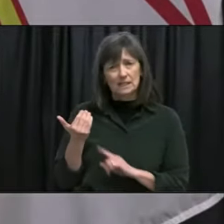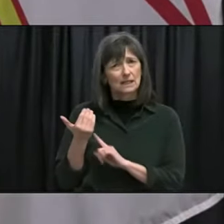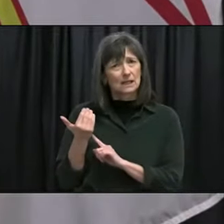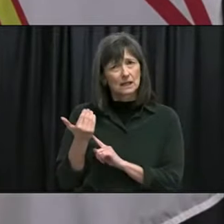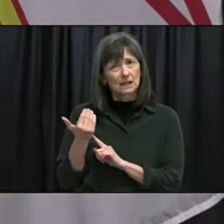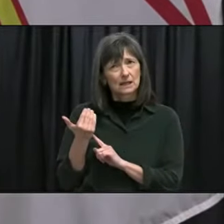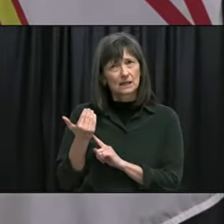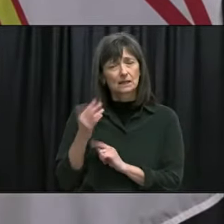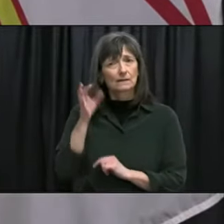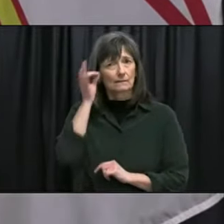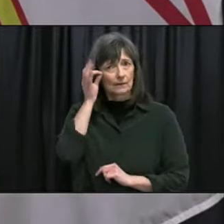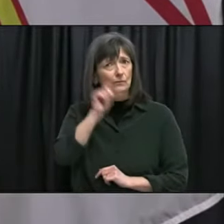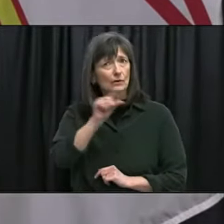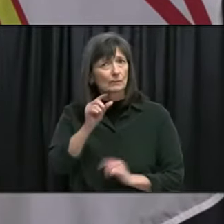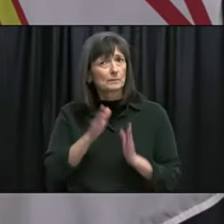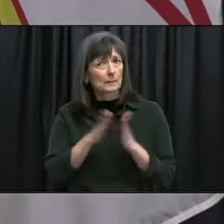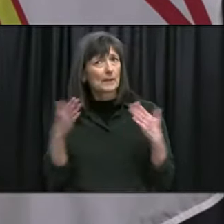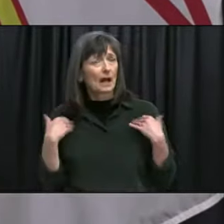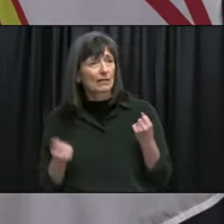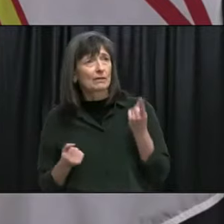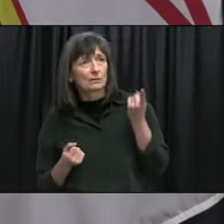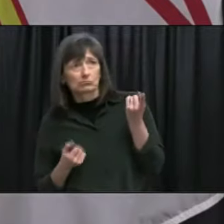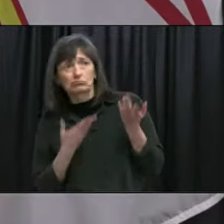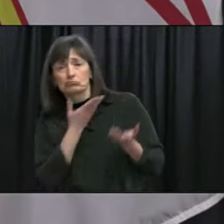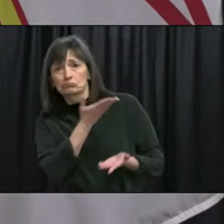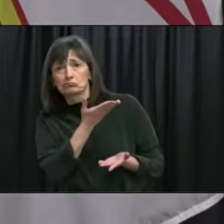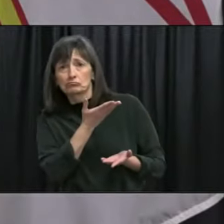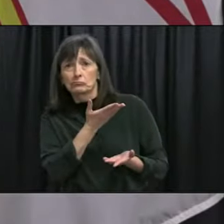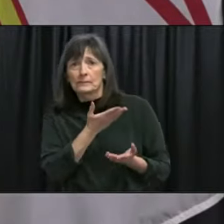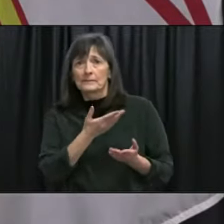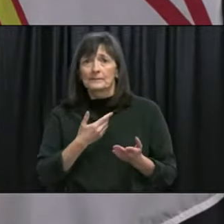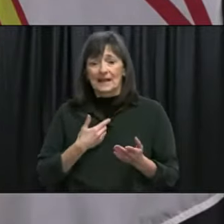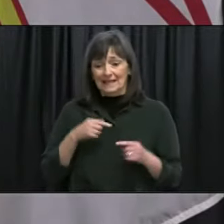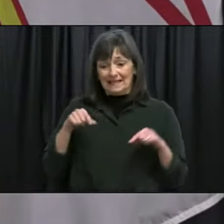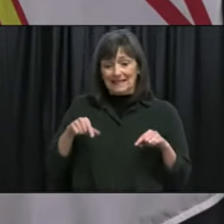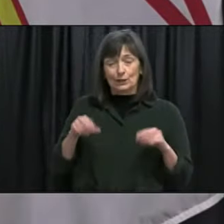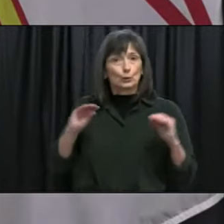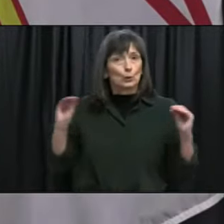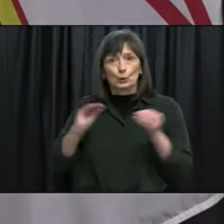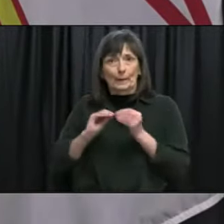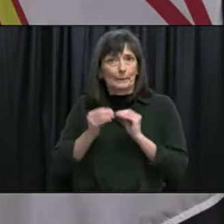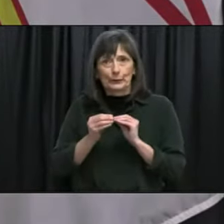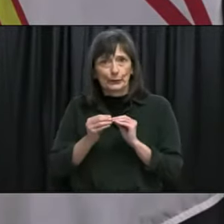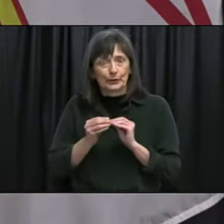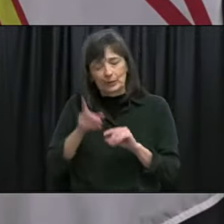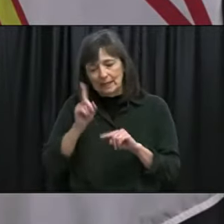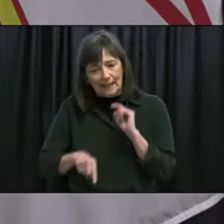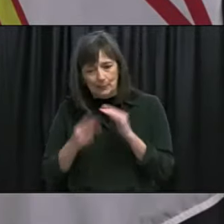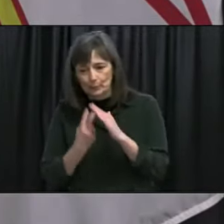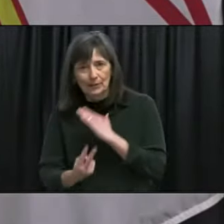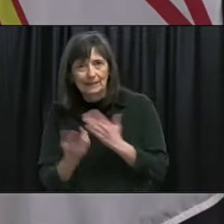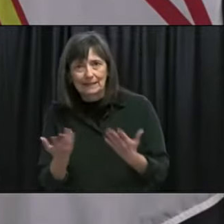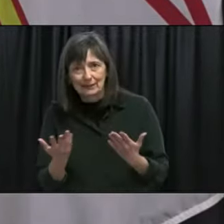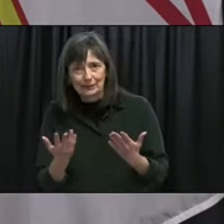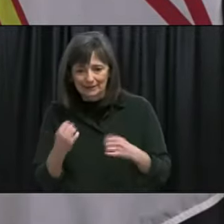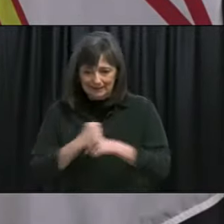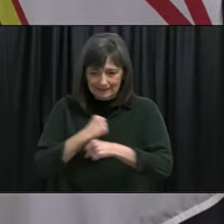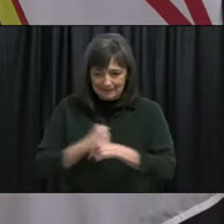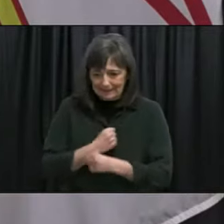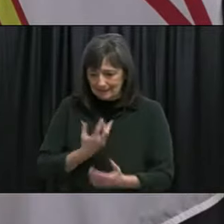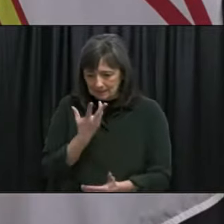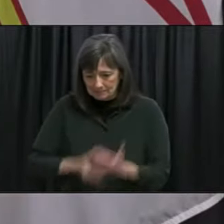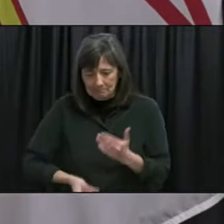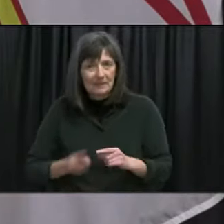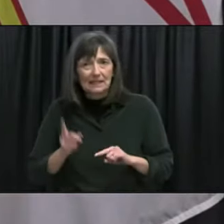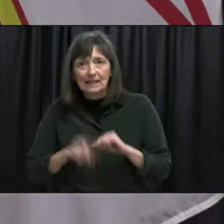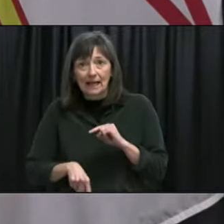on the federal government public health site and again in the absence of cases here in the province in our own jurisdiction and our public health